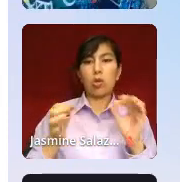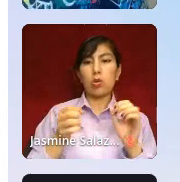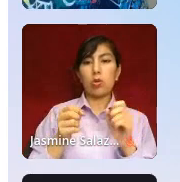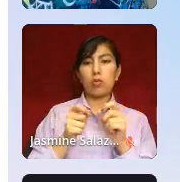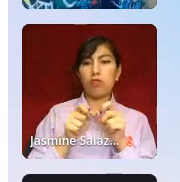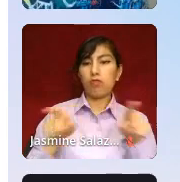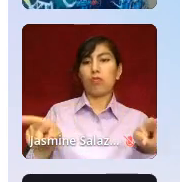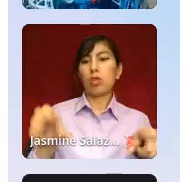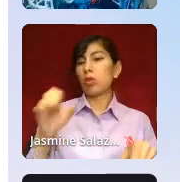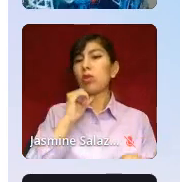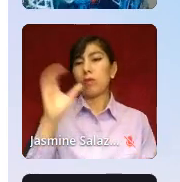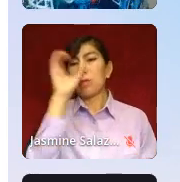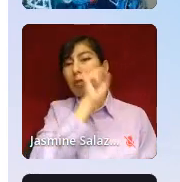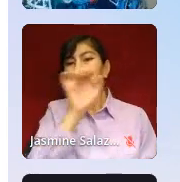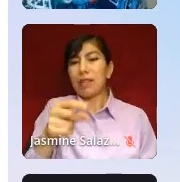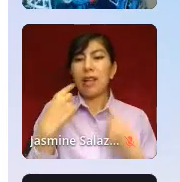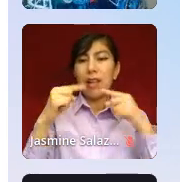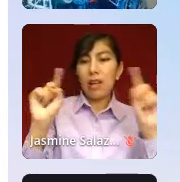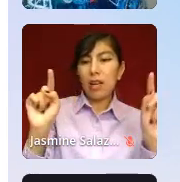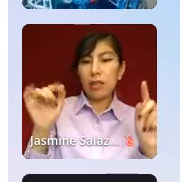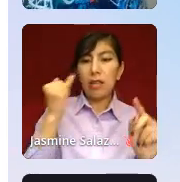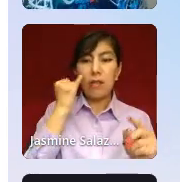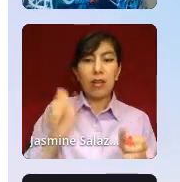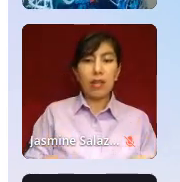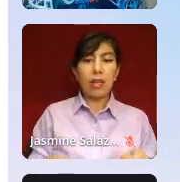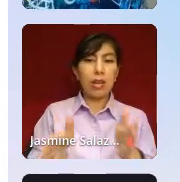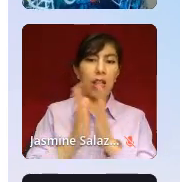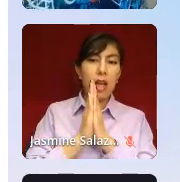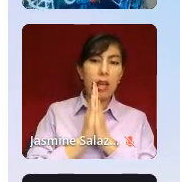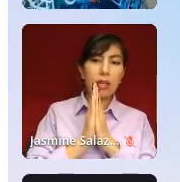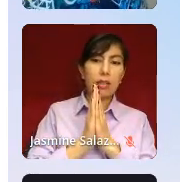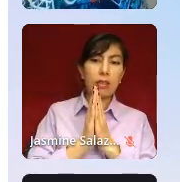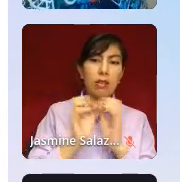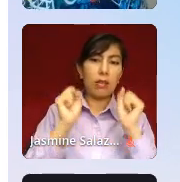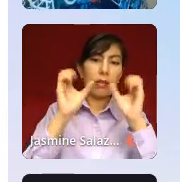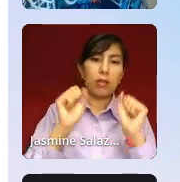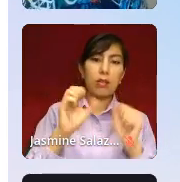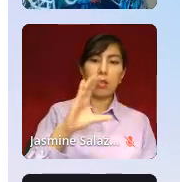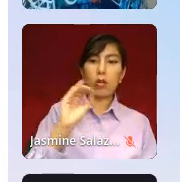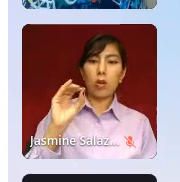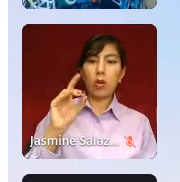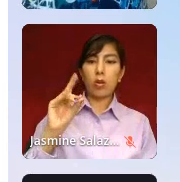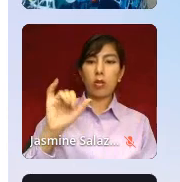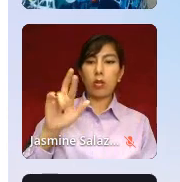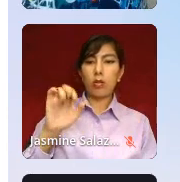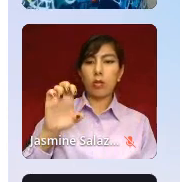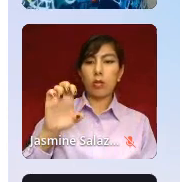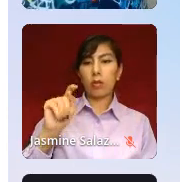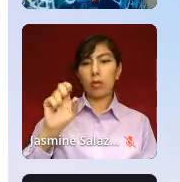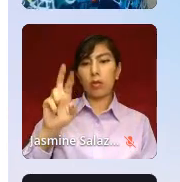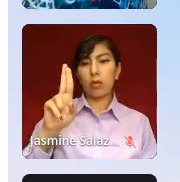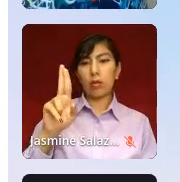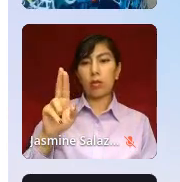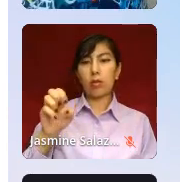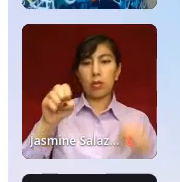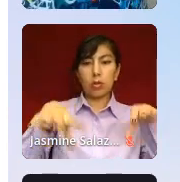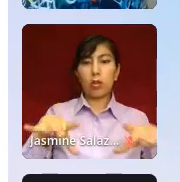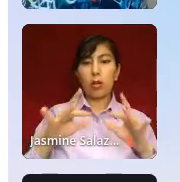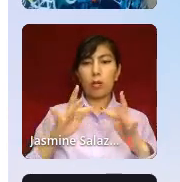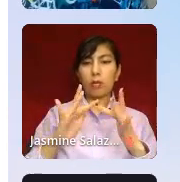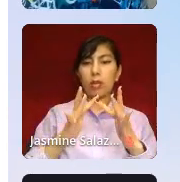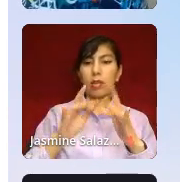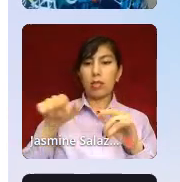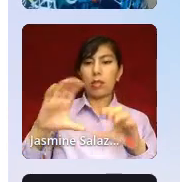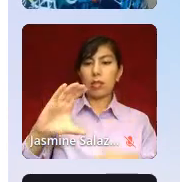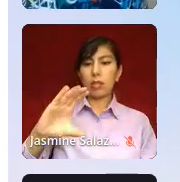miss that announcement. And if I could ask our wonderful co-director, Tracy Levins, to drop the link in the chat for our